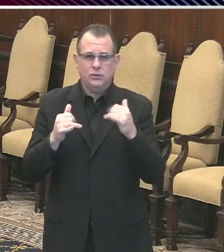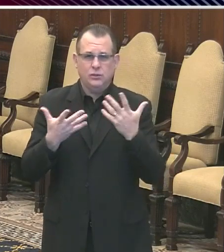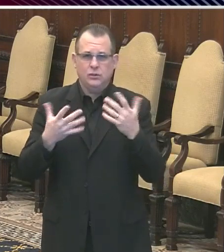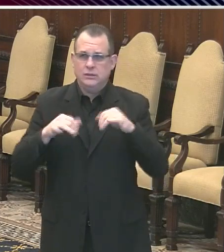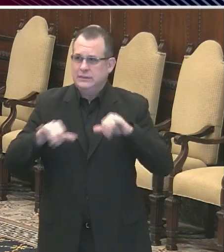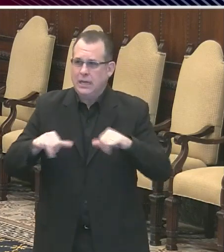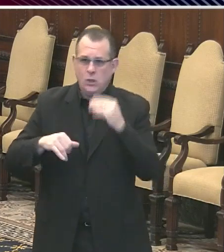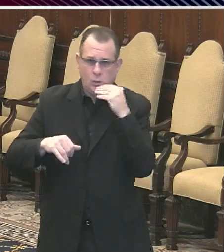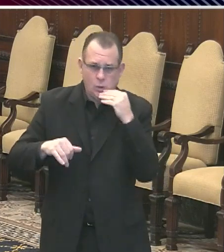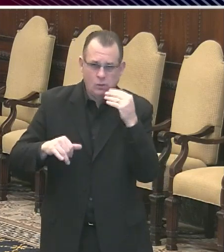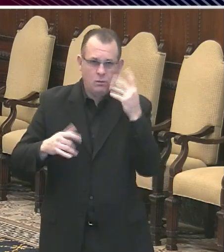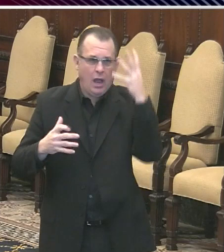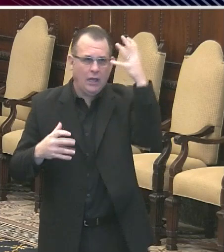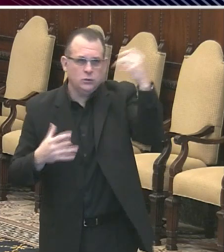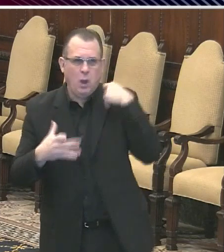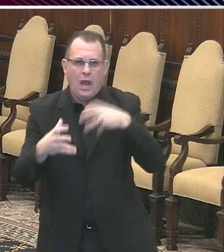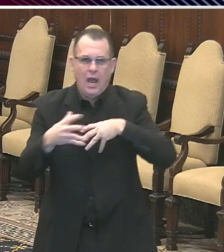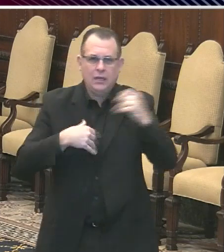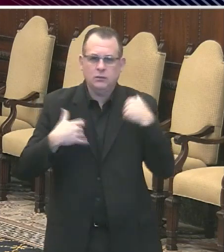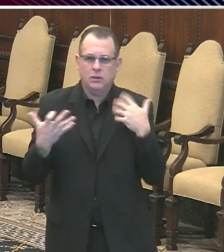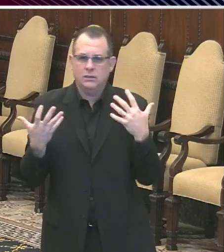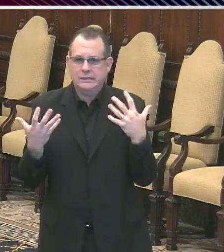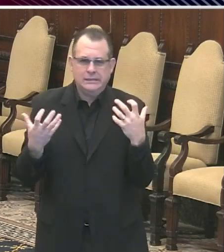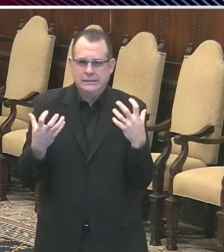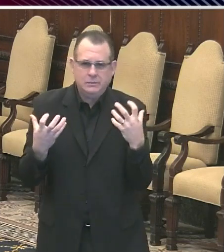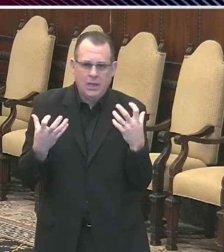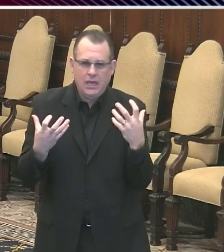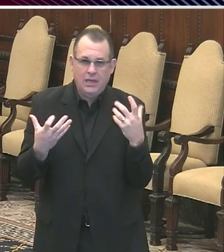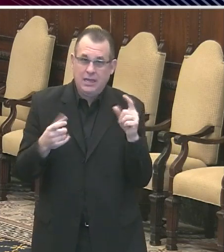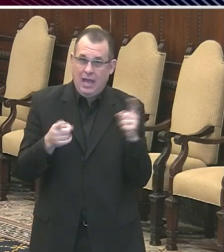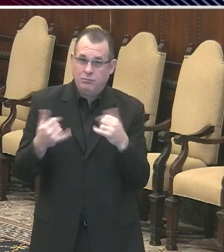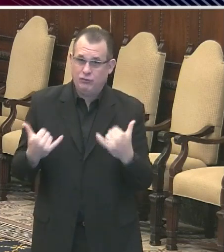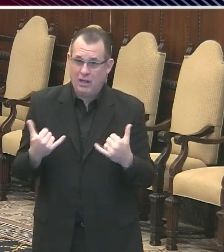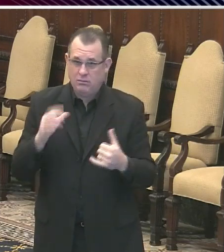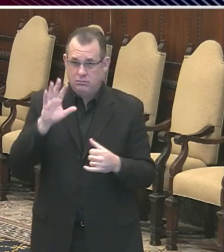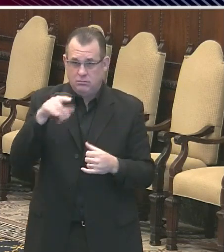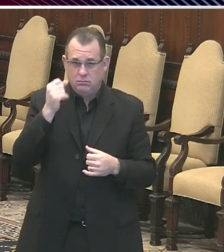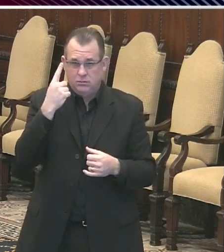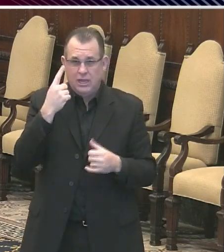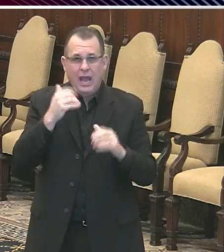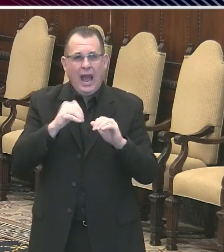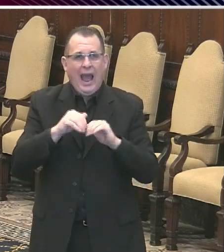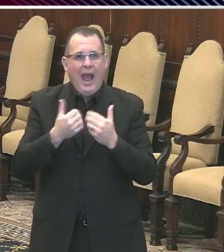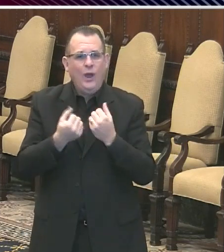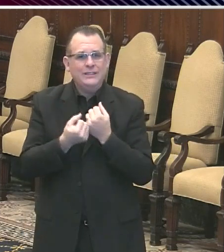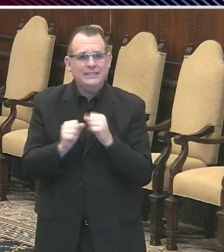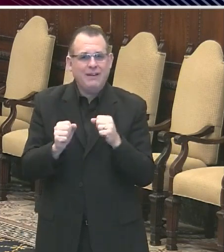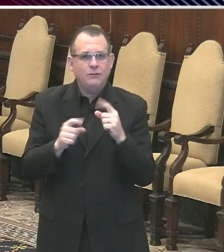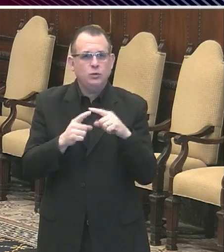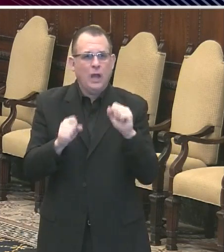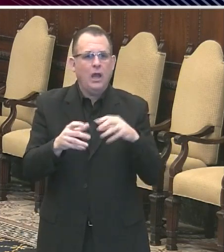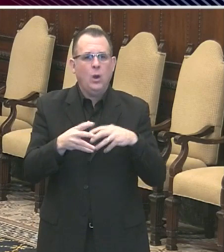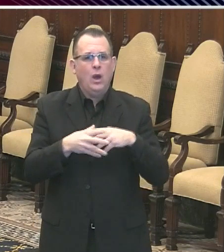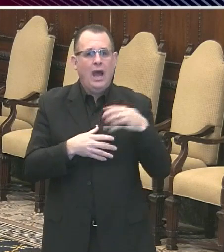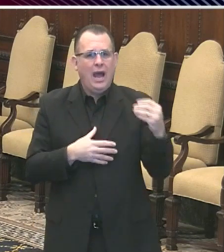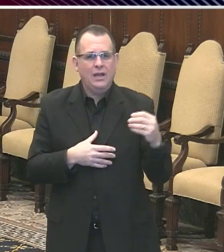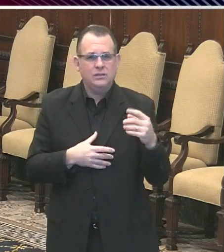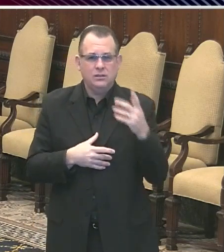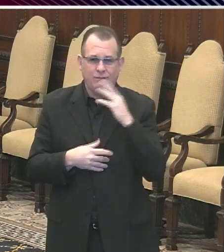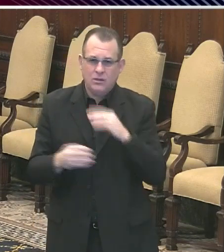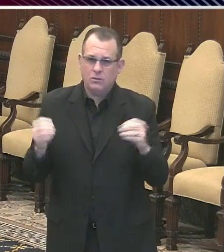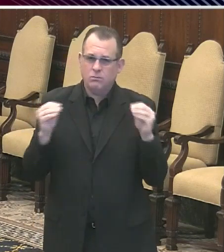people want to go outside. But in order to do that safely, there has to be a lot more testing